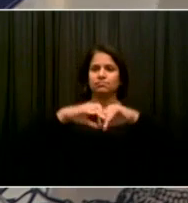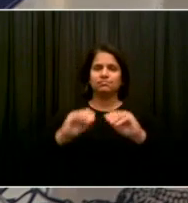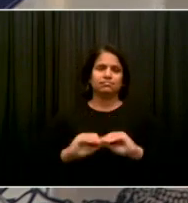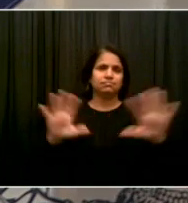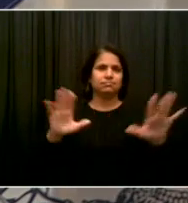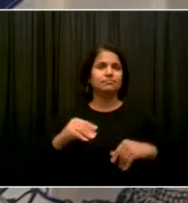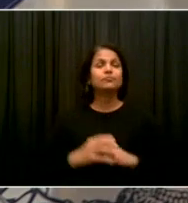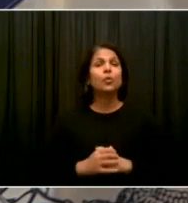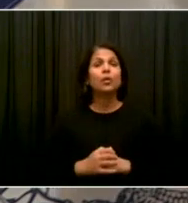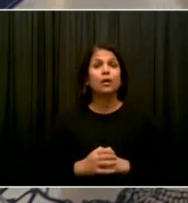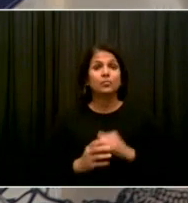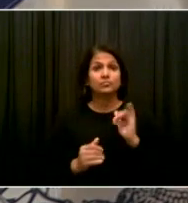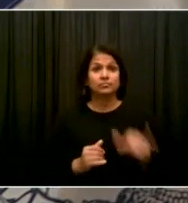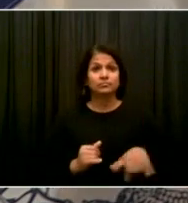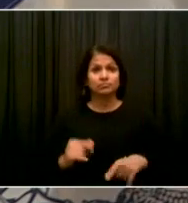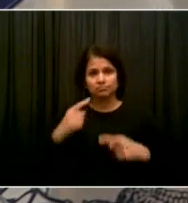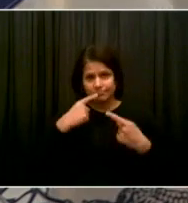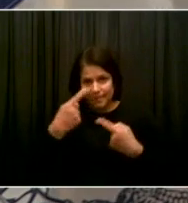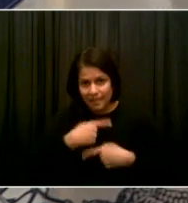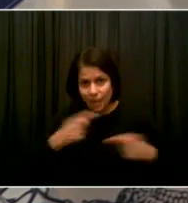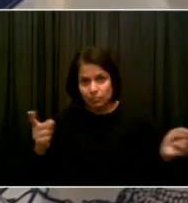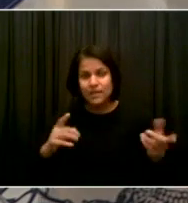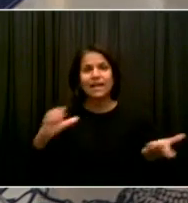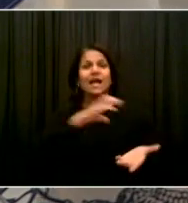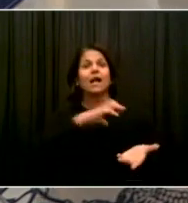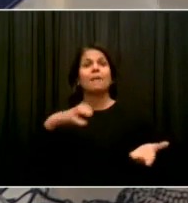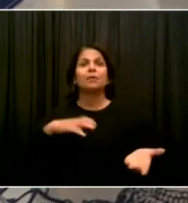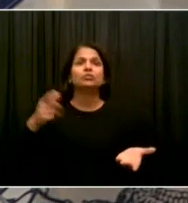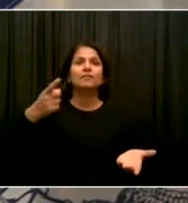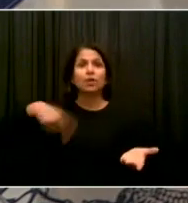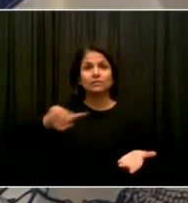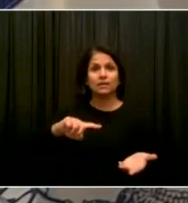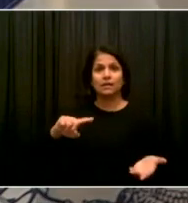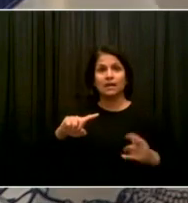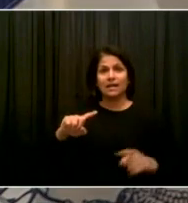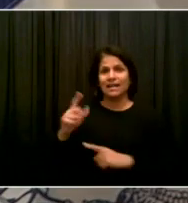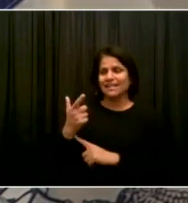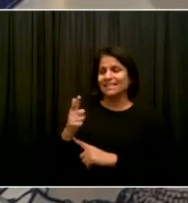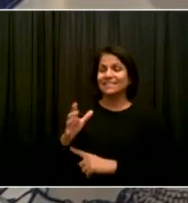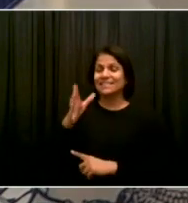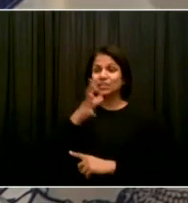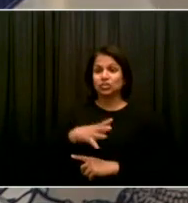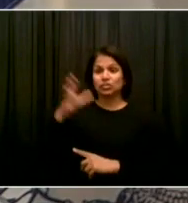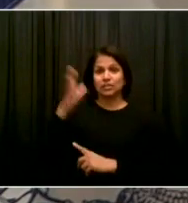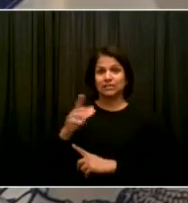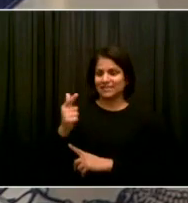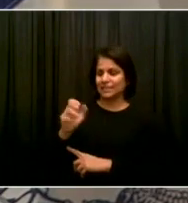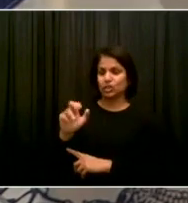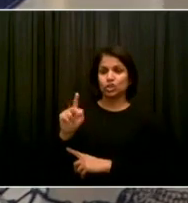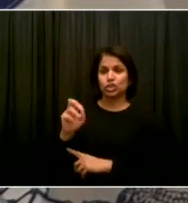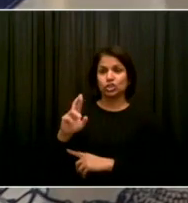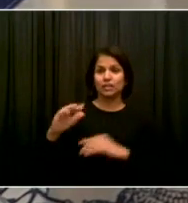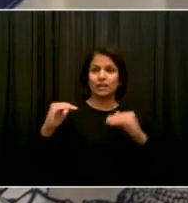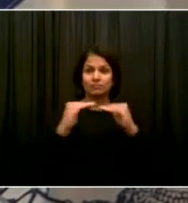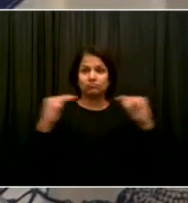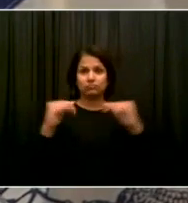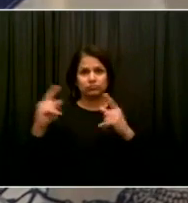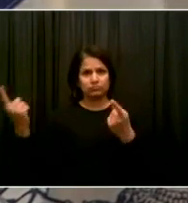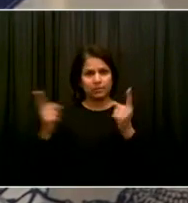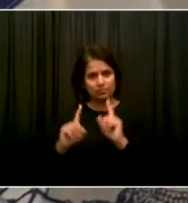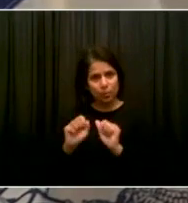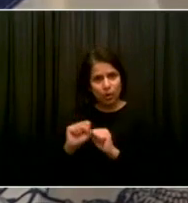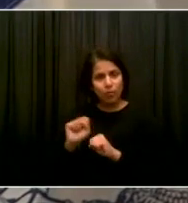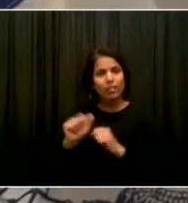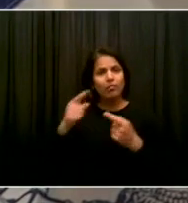Equity in 2015. She stood with me again in 2019 as we called for a paid personal leave, a fight that will continue.